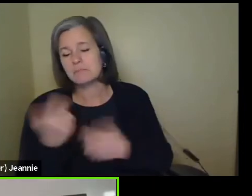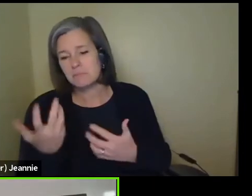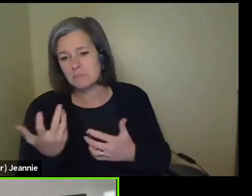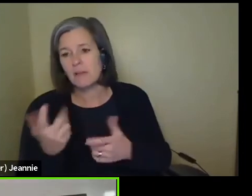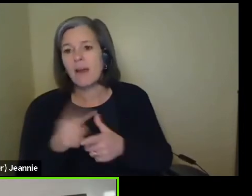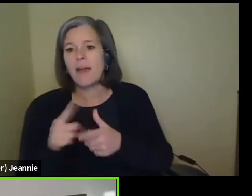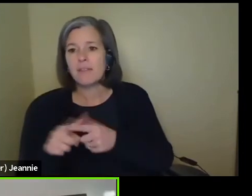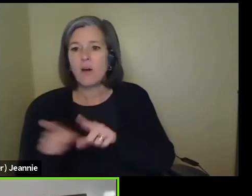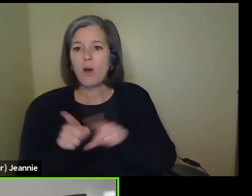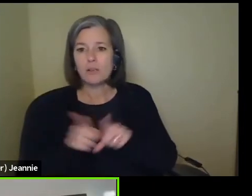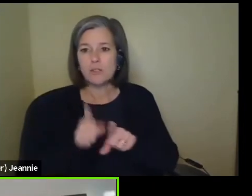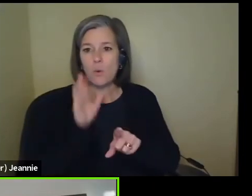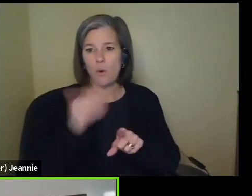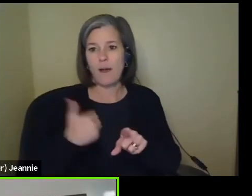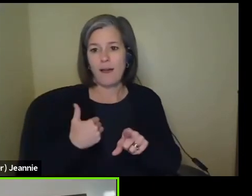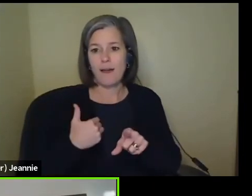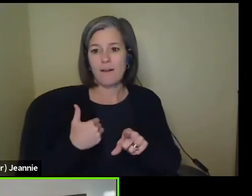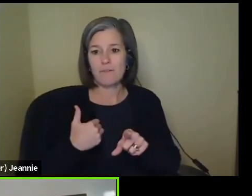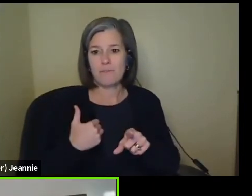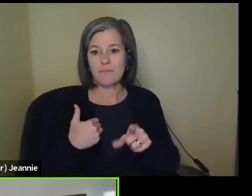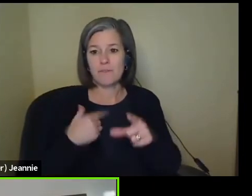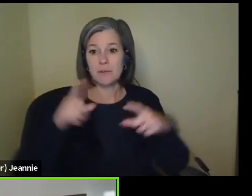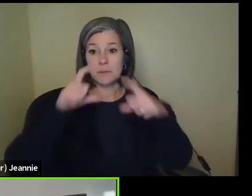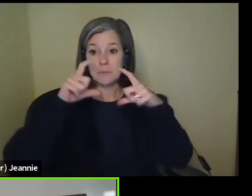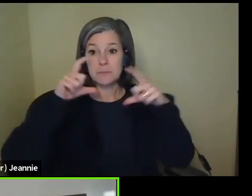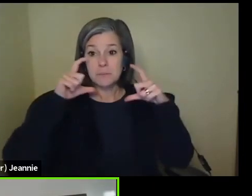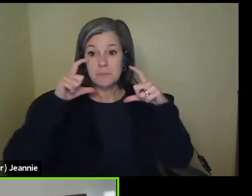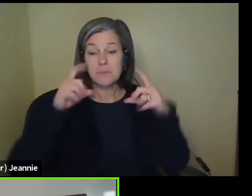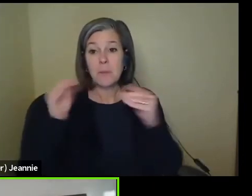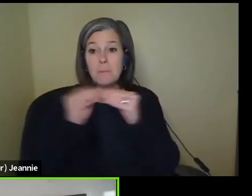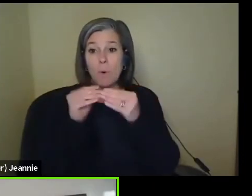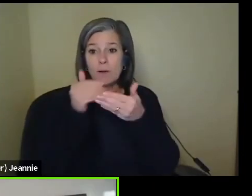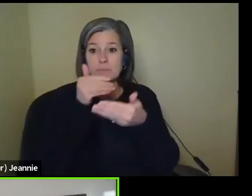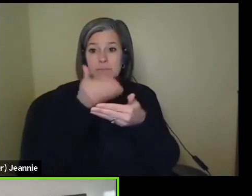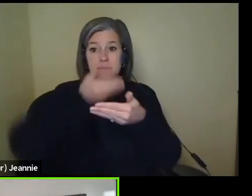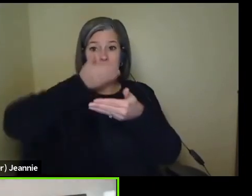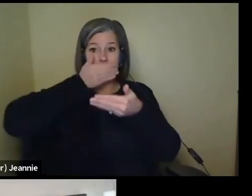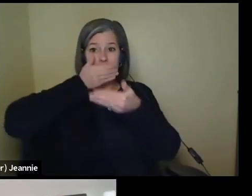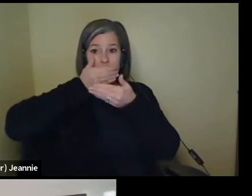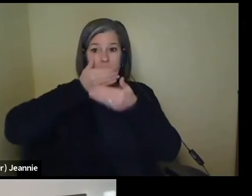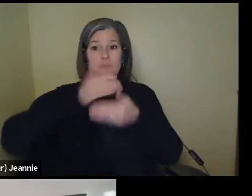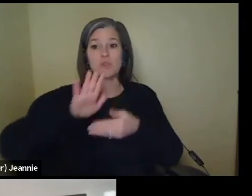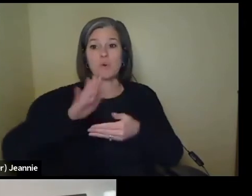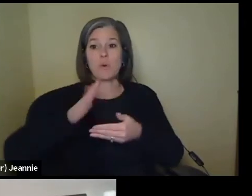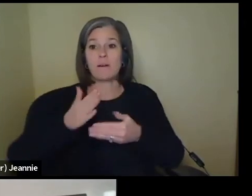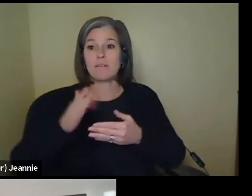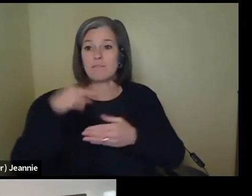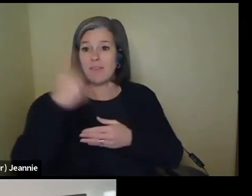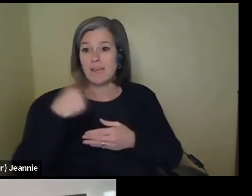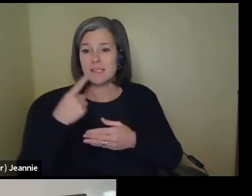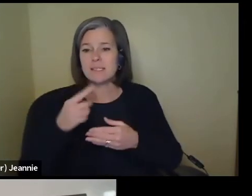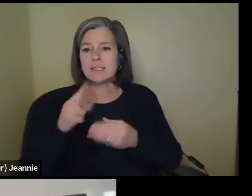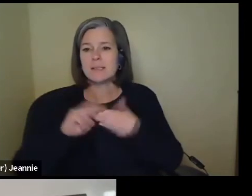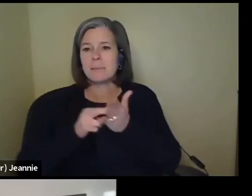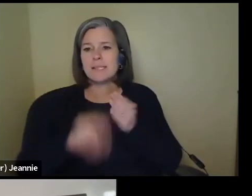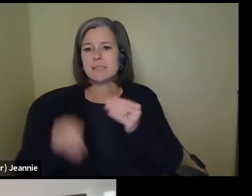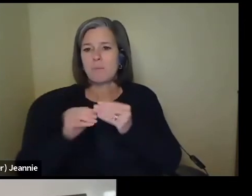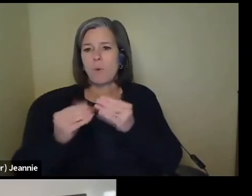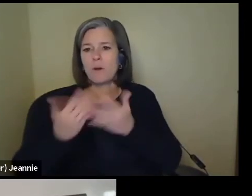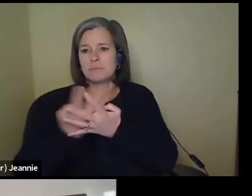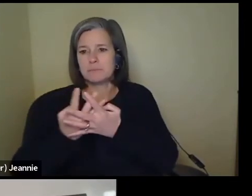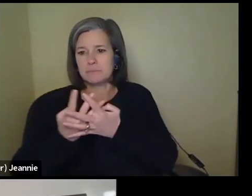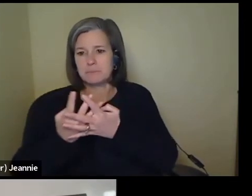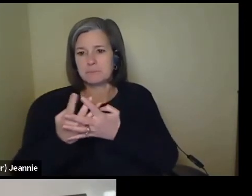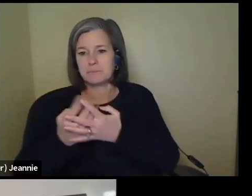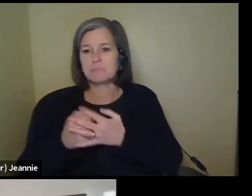also it gives that medical grade mask closest to your face. So it gives better filtration. Yeah, I would agree with that. So if one of your masks is